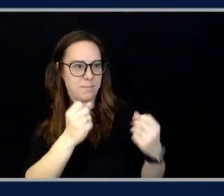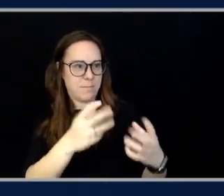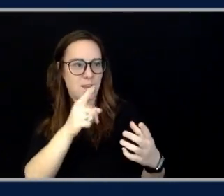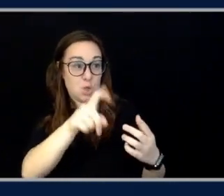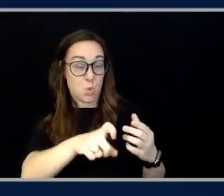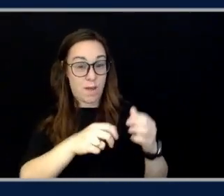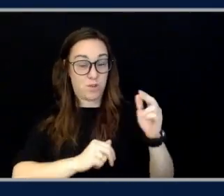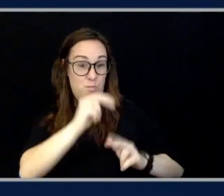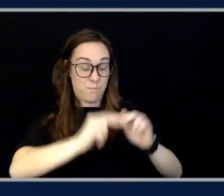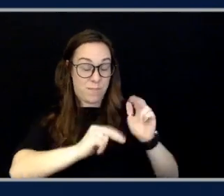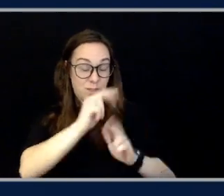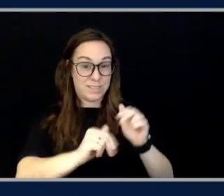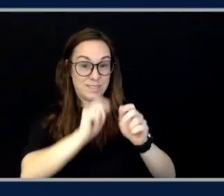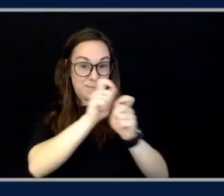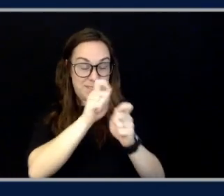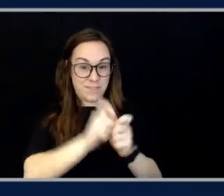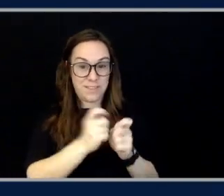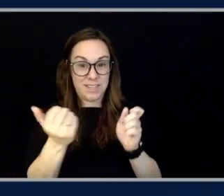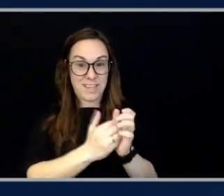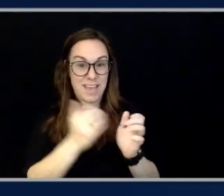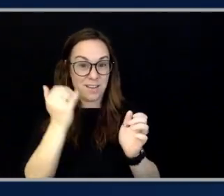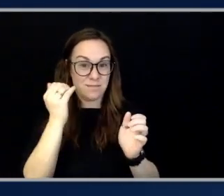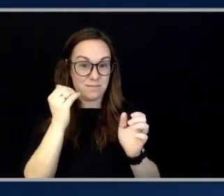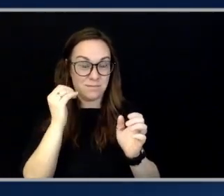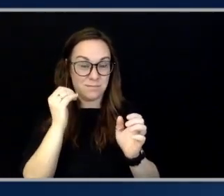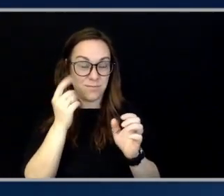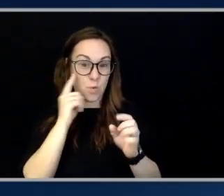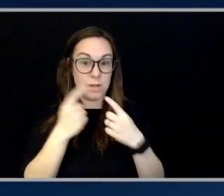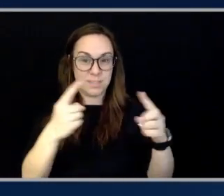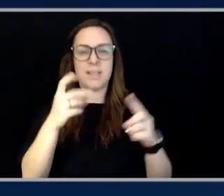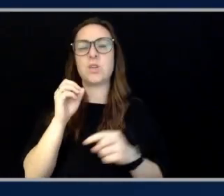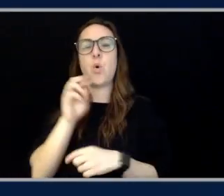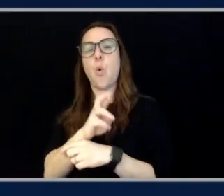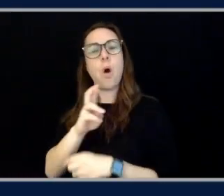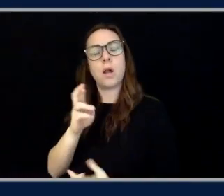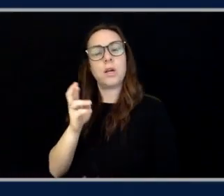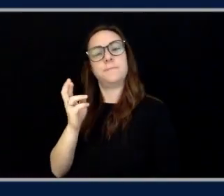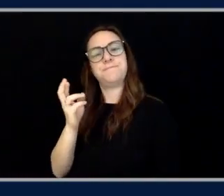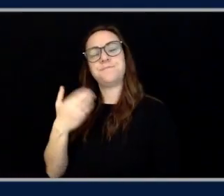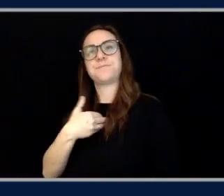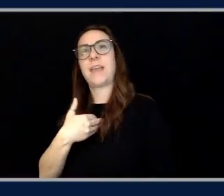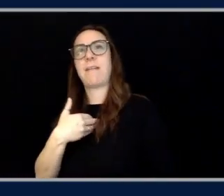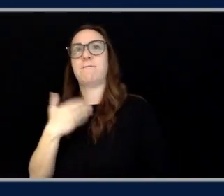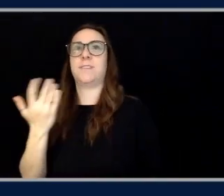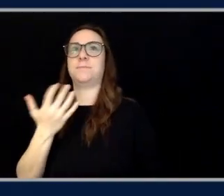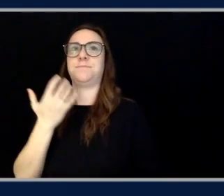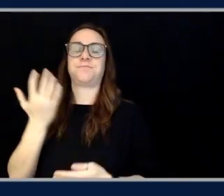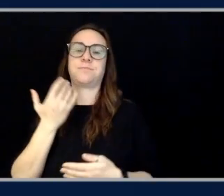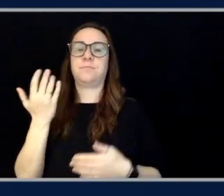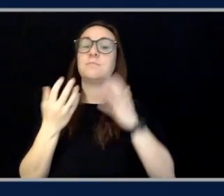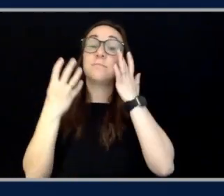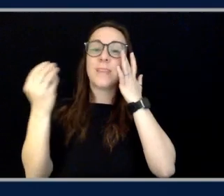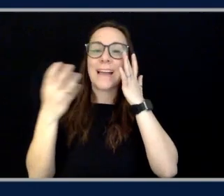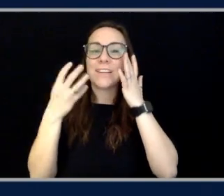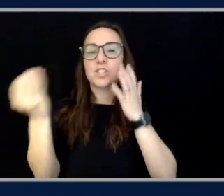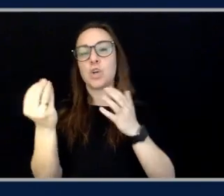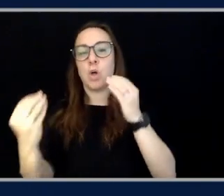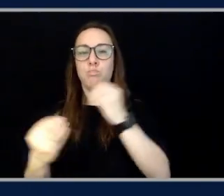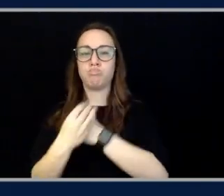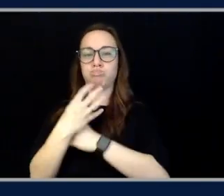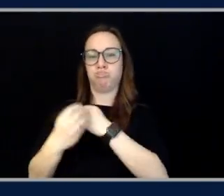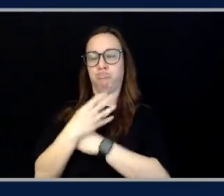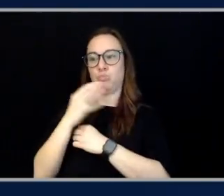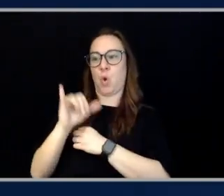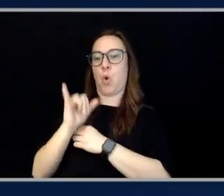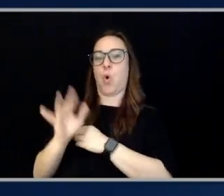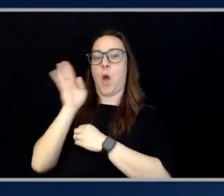this specific way to be able to account for that? Or is there some other external influencer that decided you're thinking to go down this path?